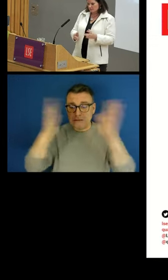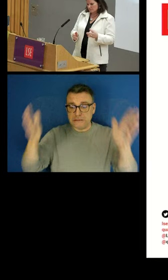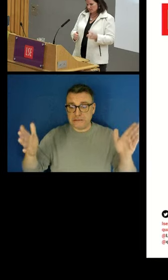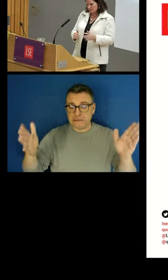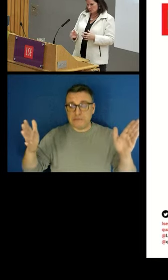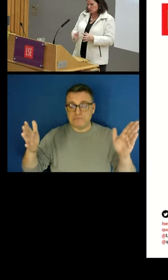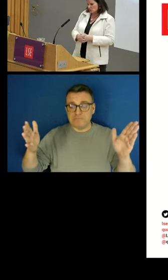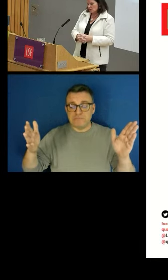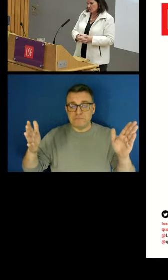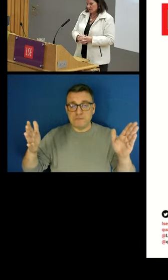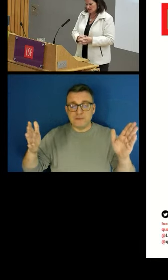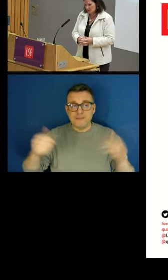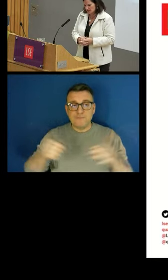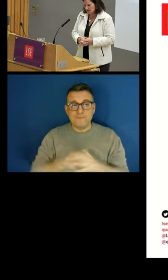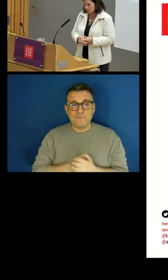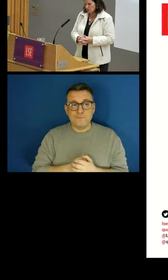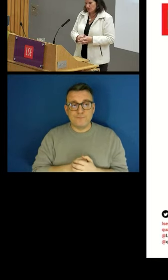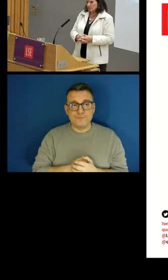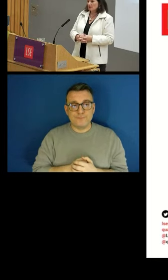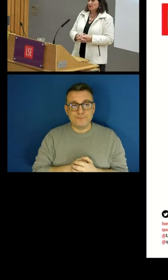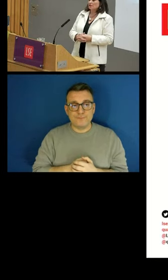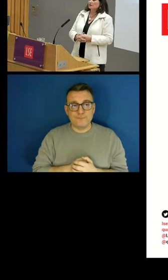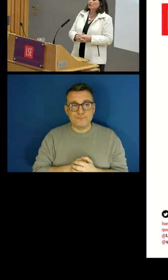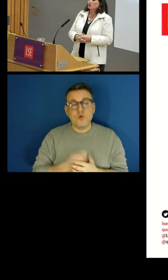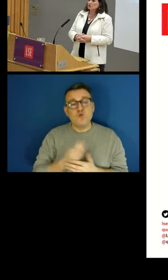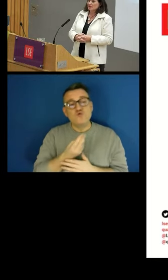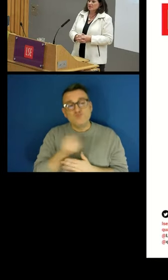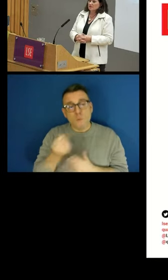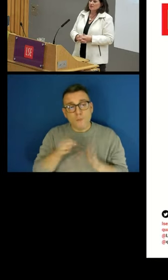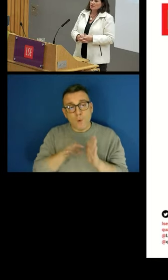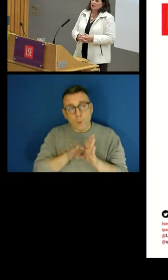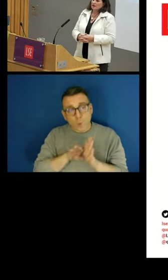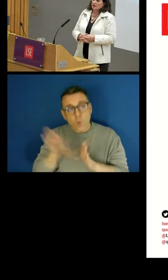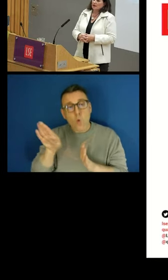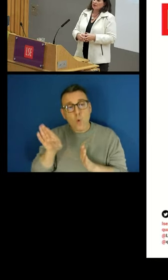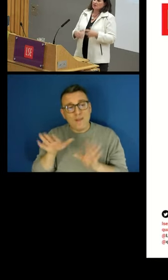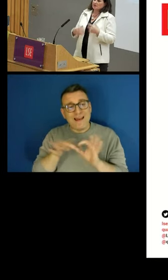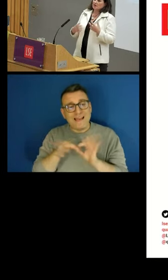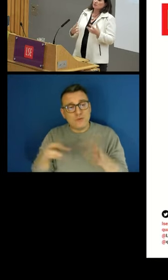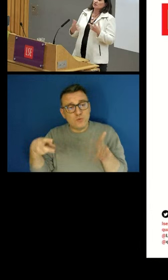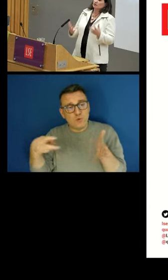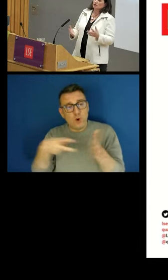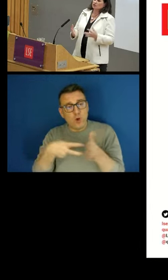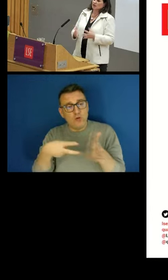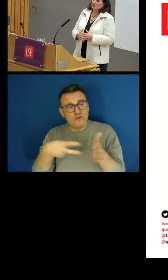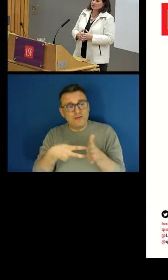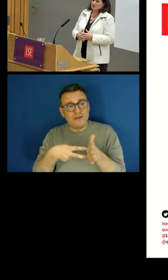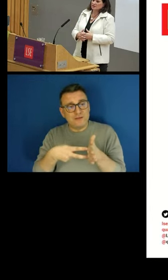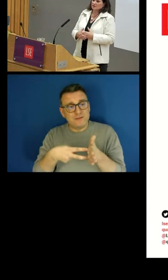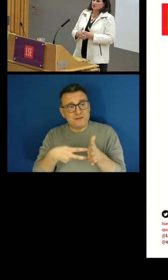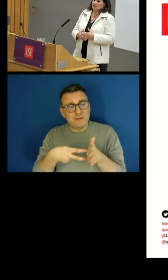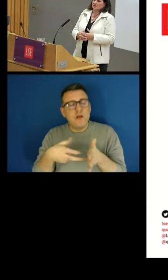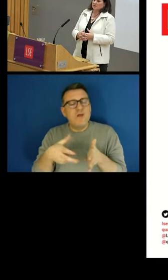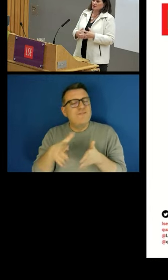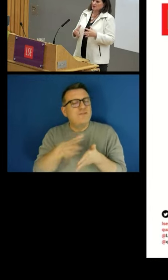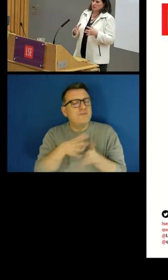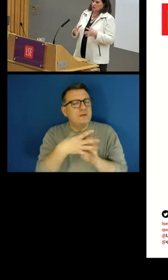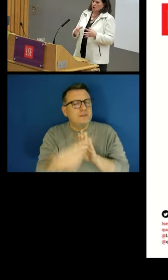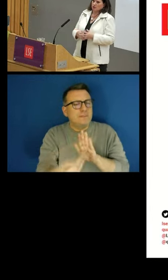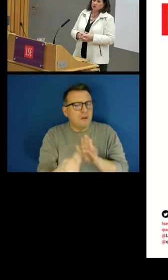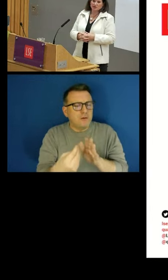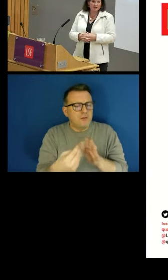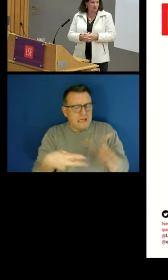smaller uptick also in contracts, i.e. in the types of contracts that this